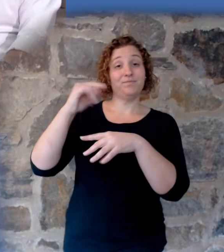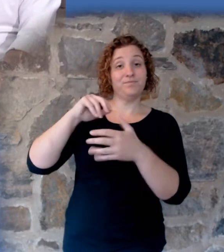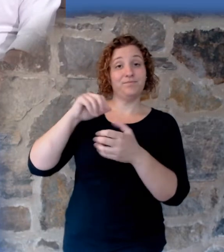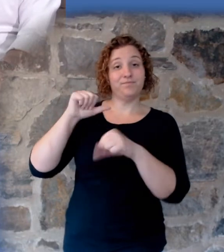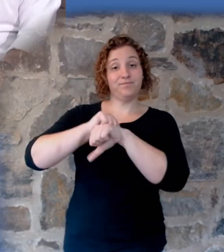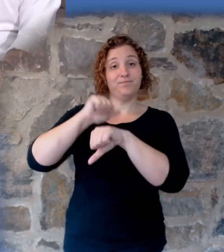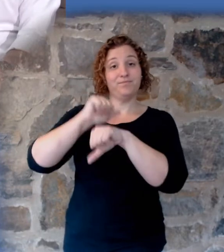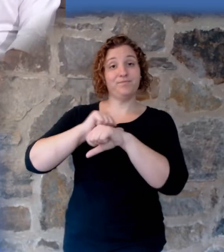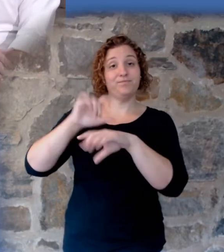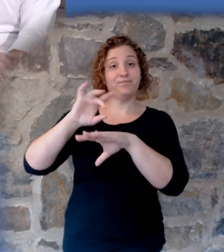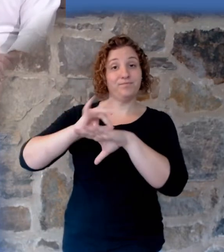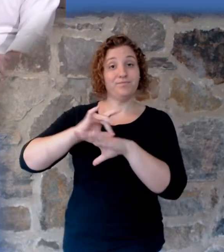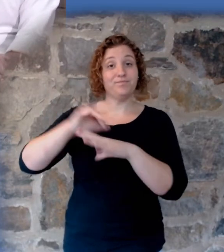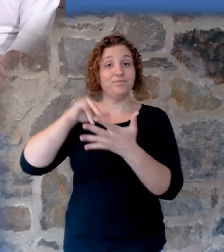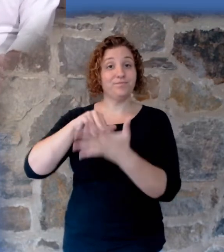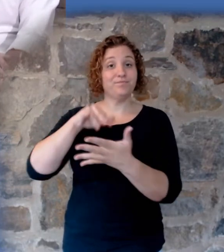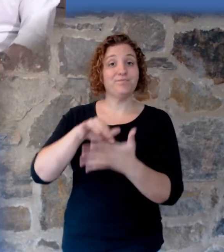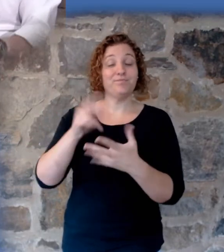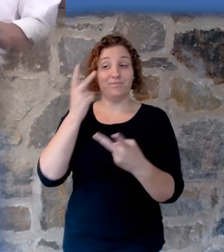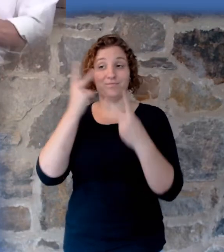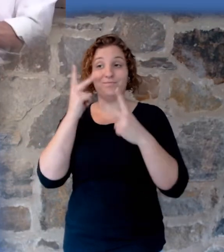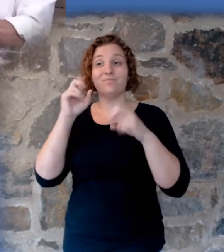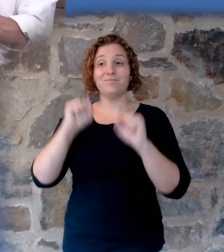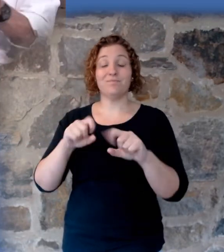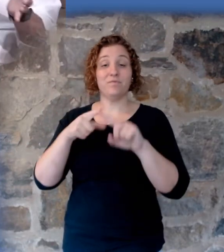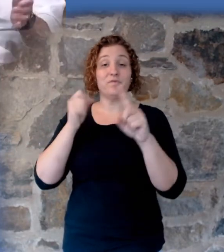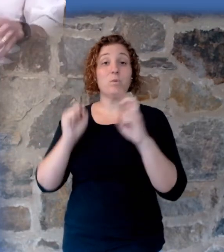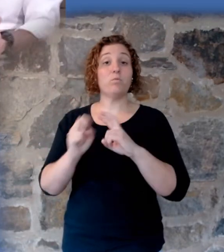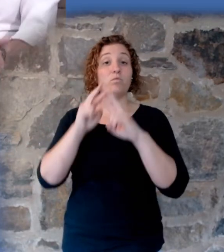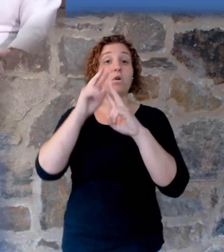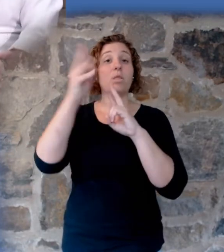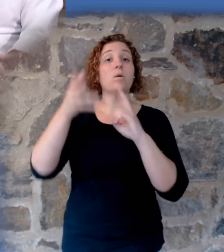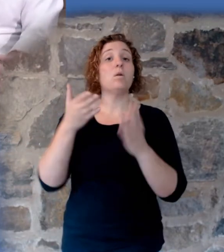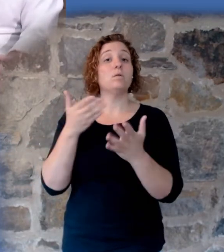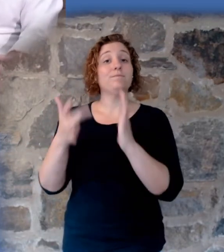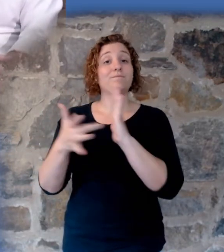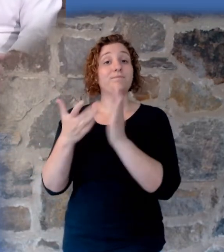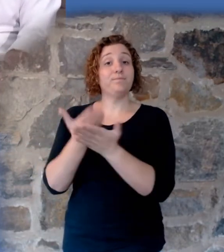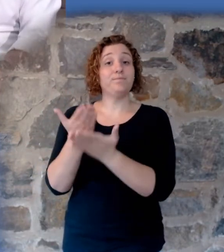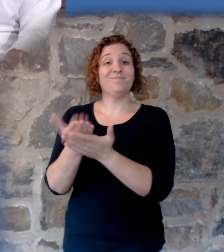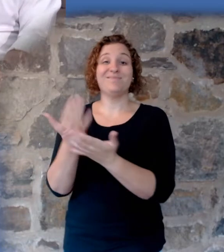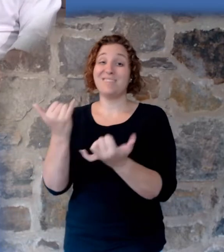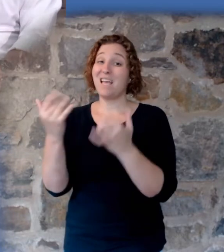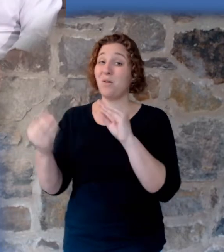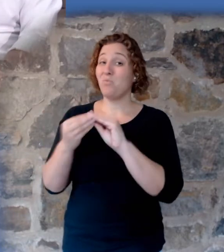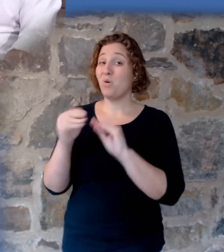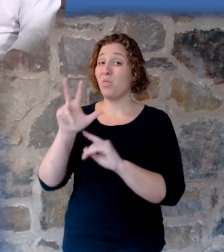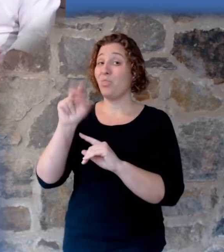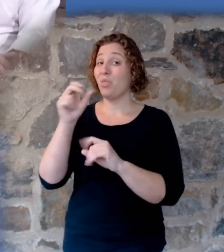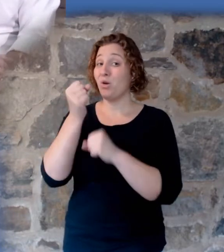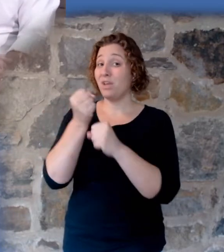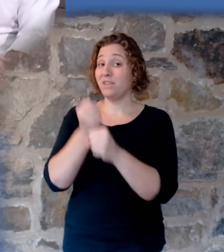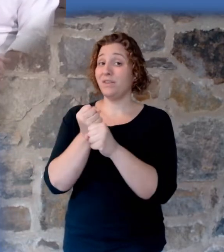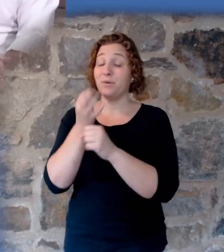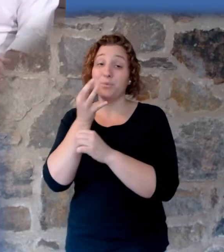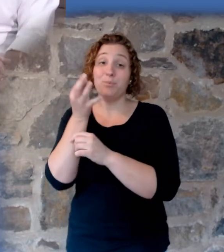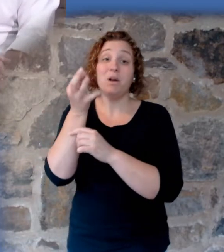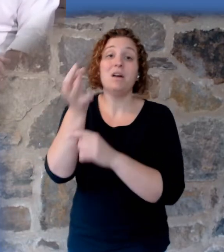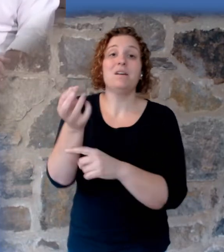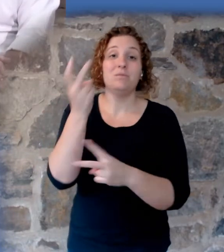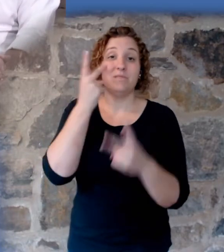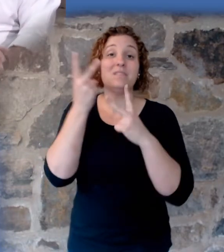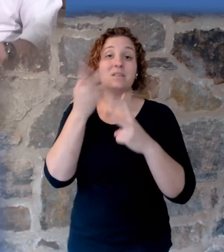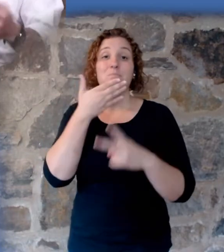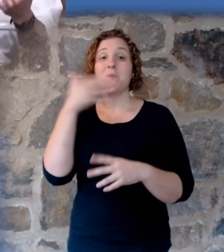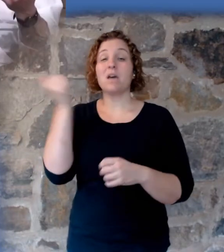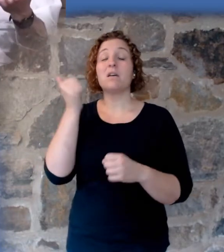of Mount St. Helens and as our technology improves. And I would tell you now, some 30 plus years later, it's been even a better time to be someone who believes